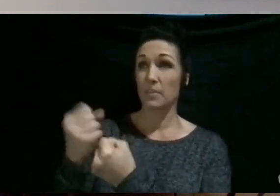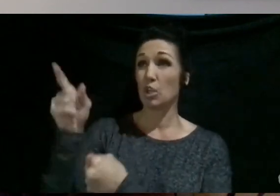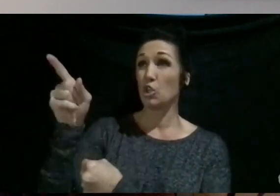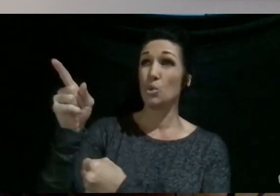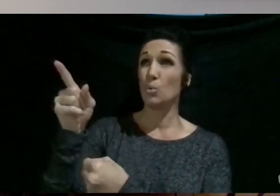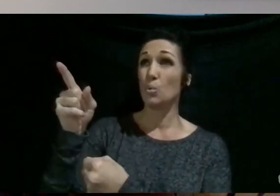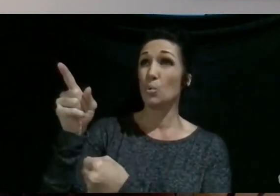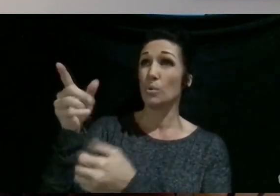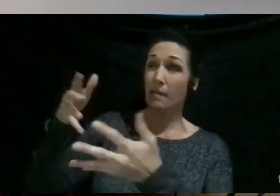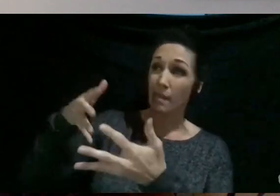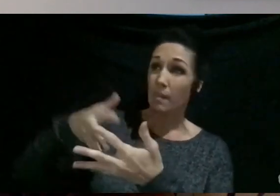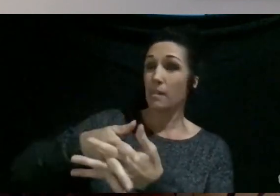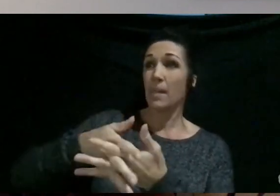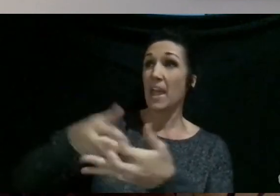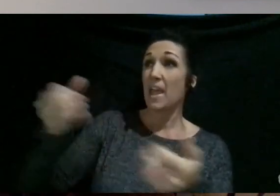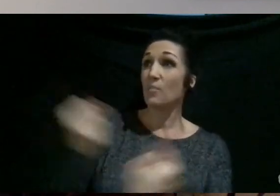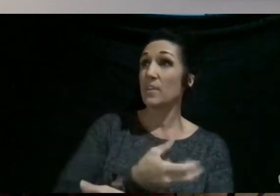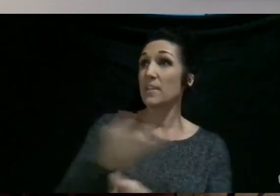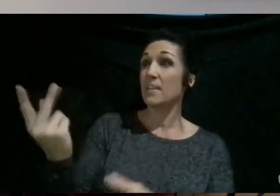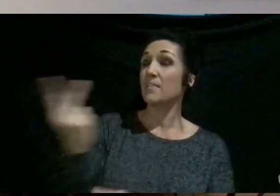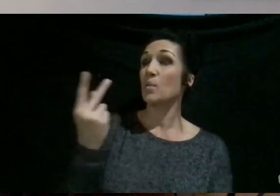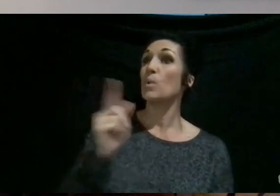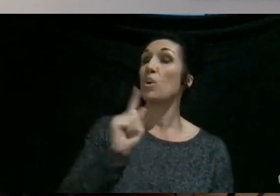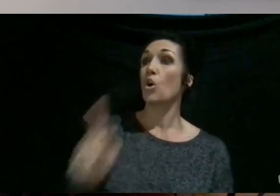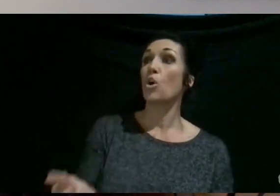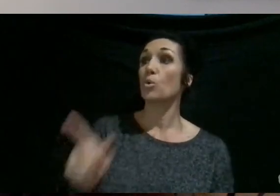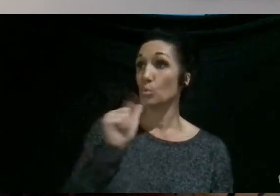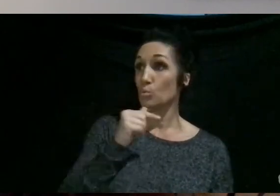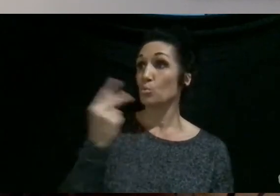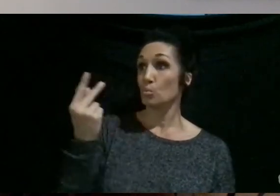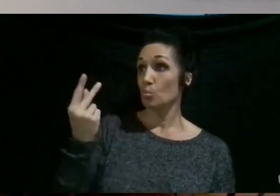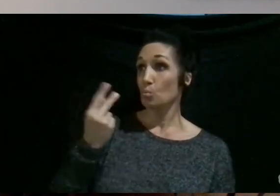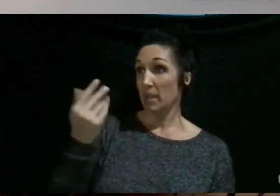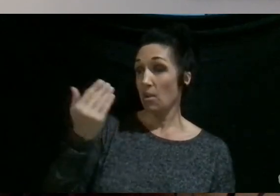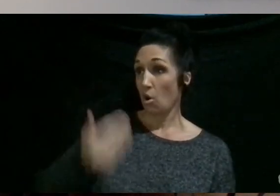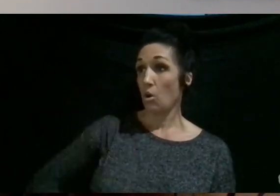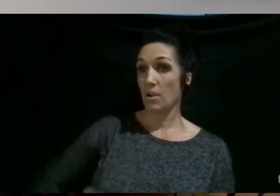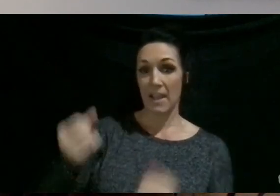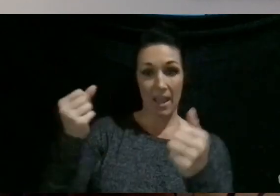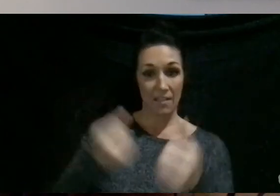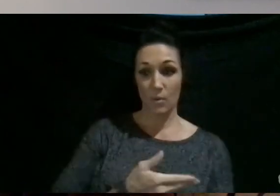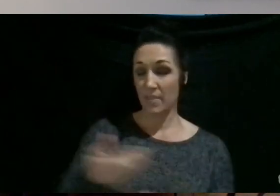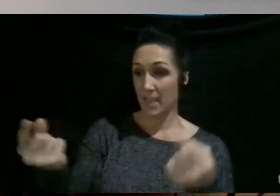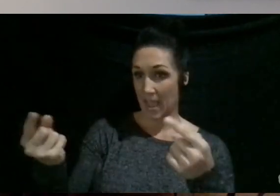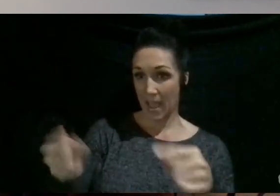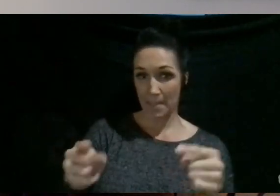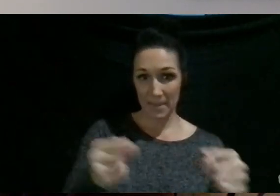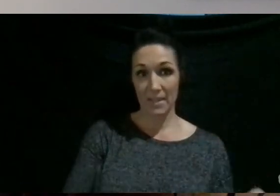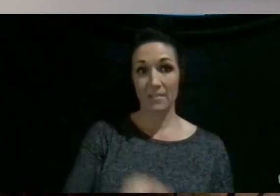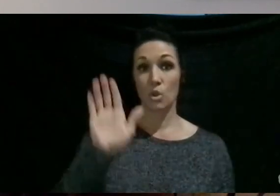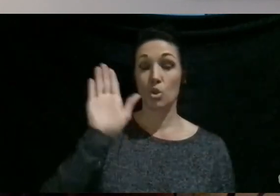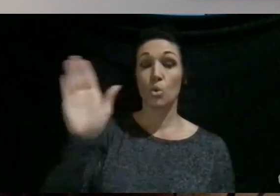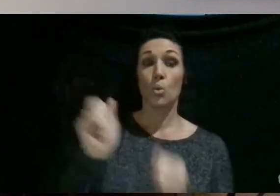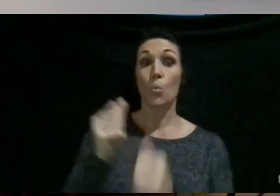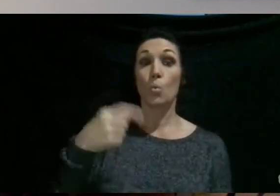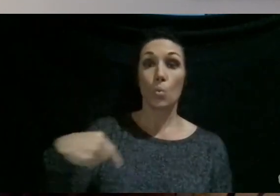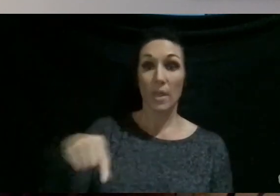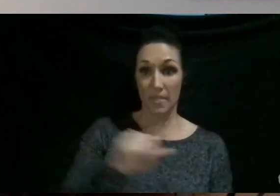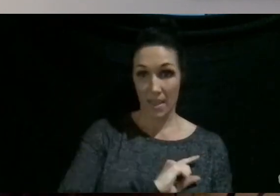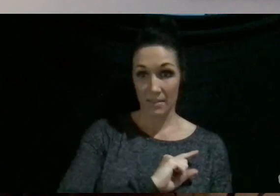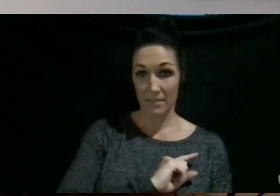that we are, and who we are, and everything going on that you are with us.